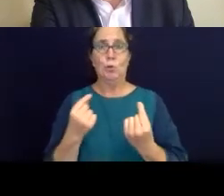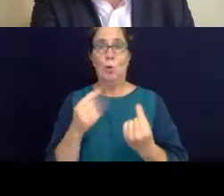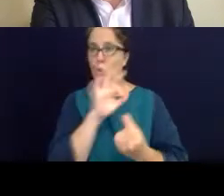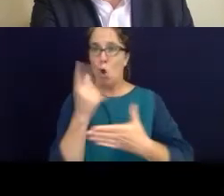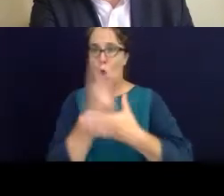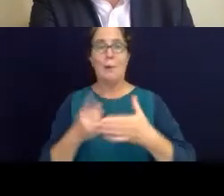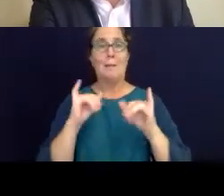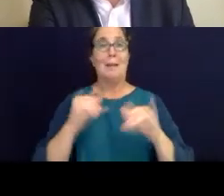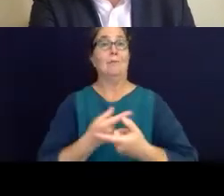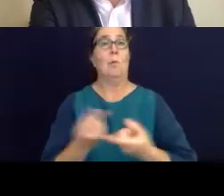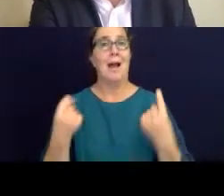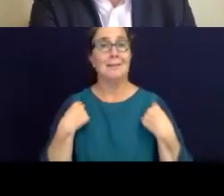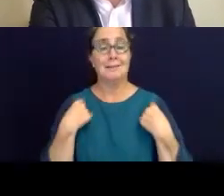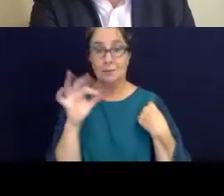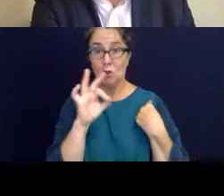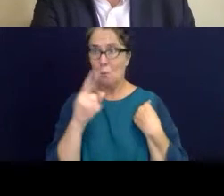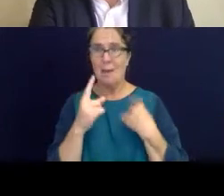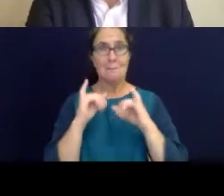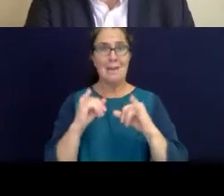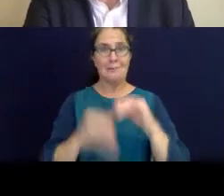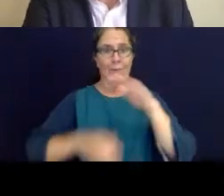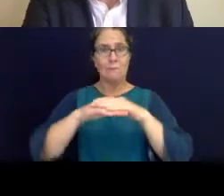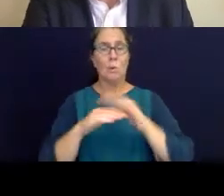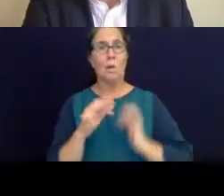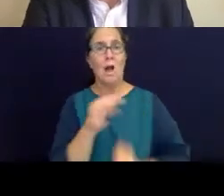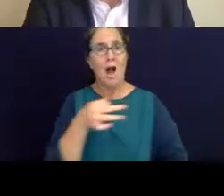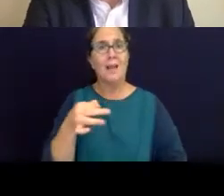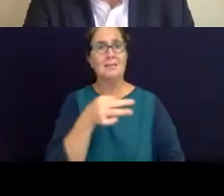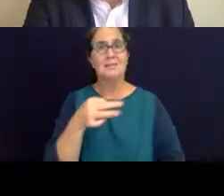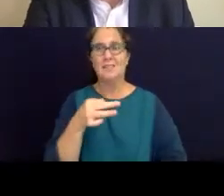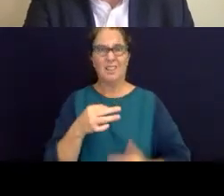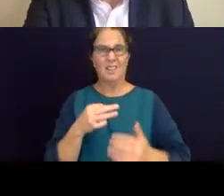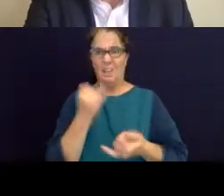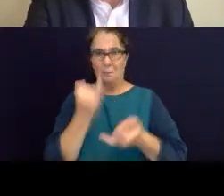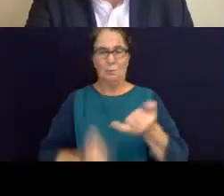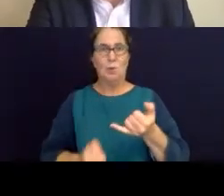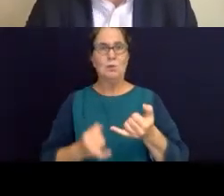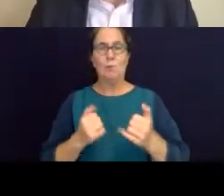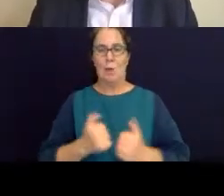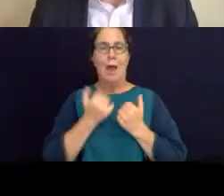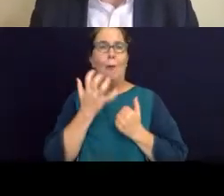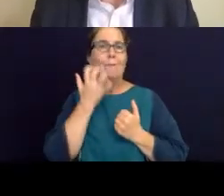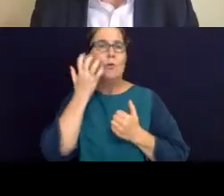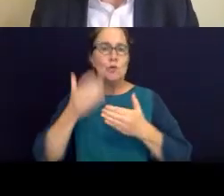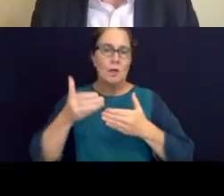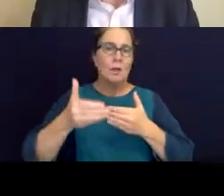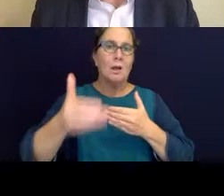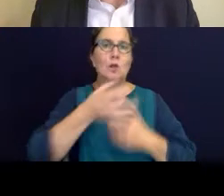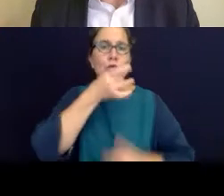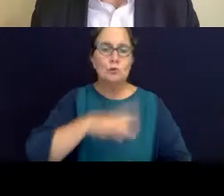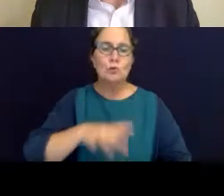of our island here, but also for our future generations. Our legacy to be good ancestors